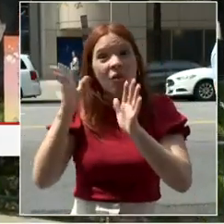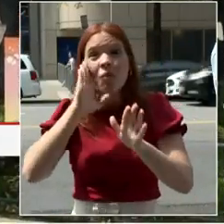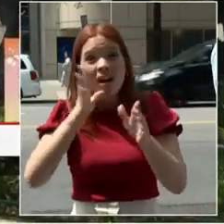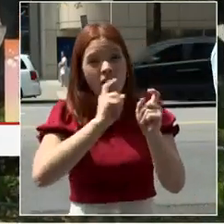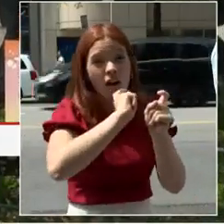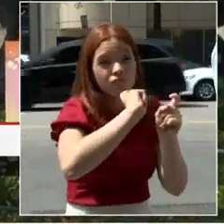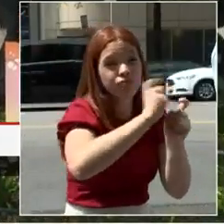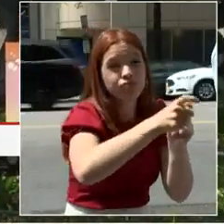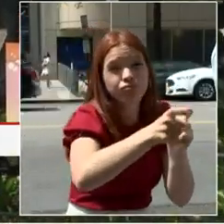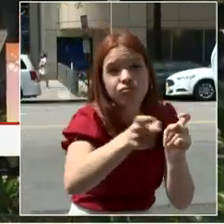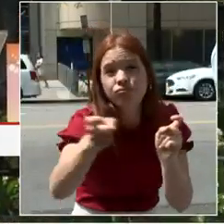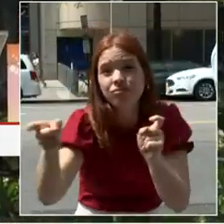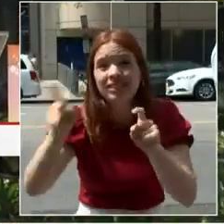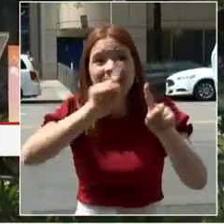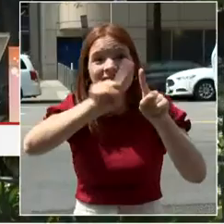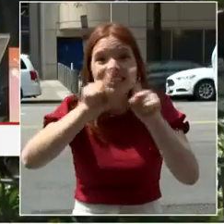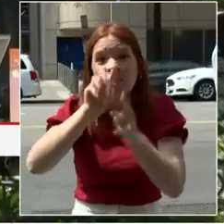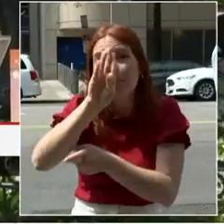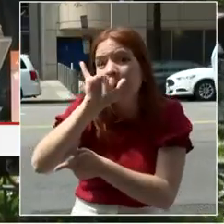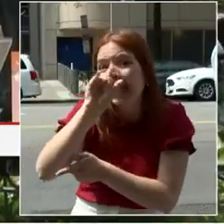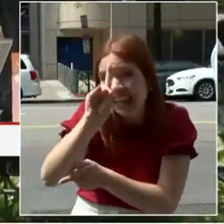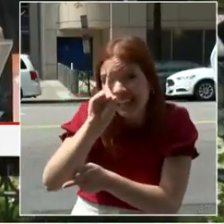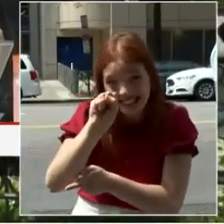news in the District of Columbia.